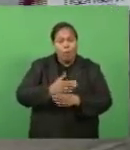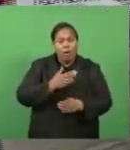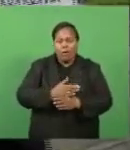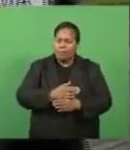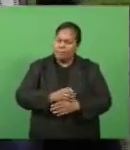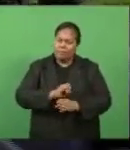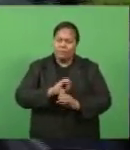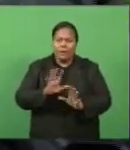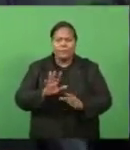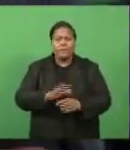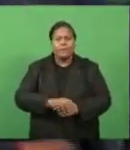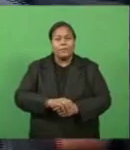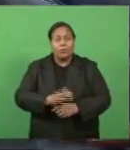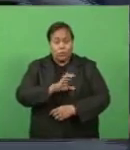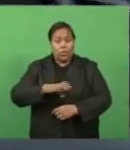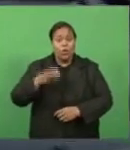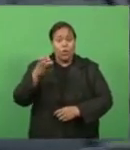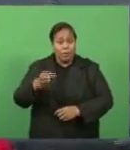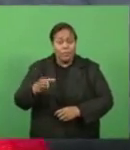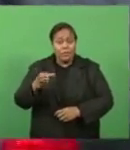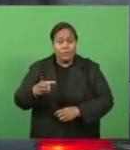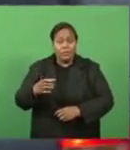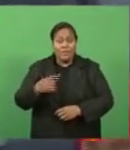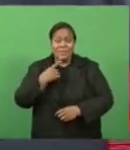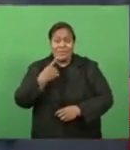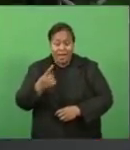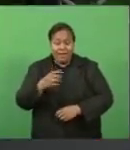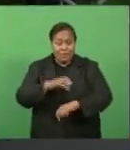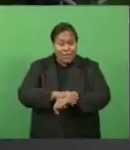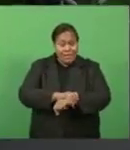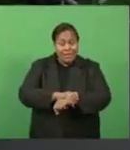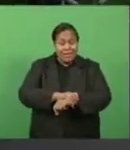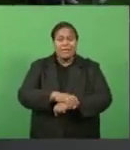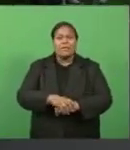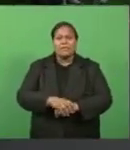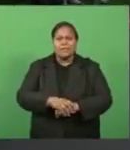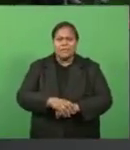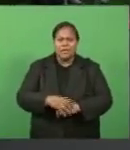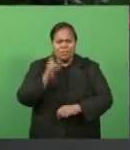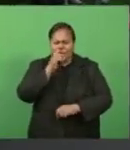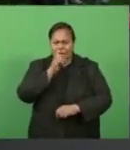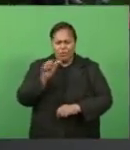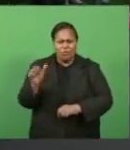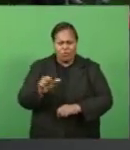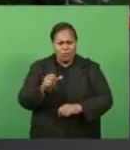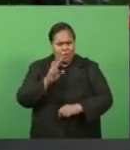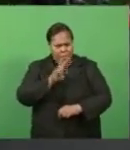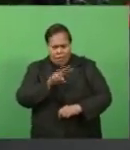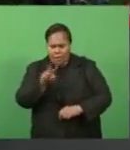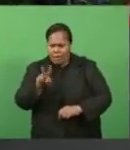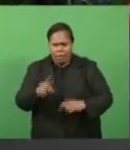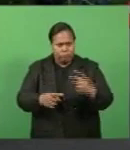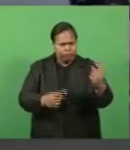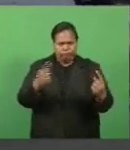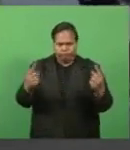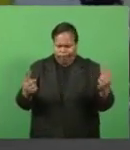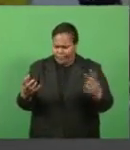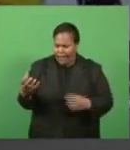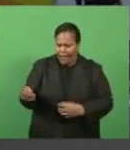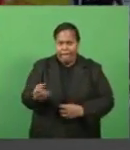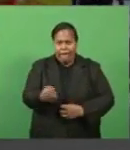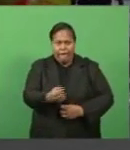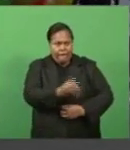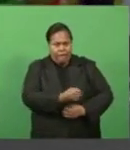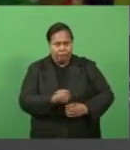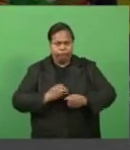Police Commissioner Brigadier General Sittivin Ingelio says people must treat everyone as if they are the carriers of COVID-19. This way,